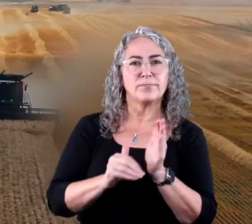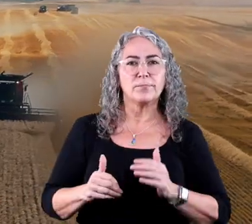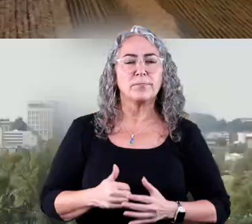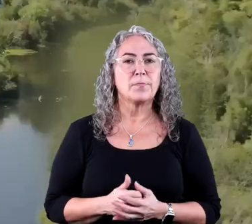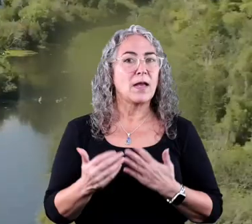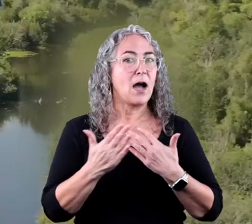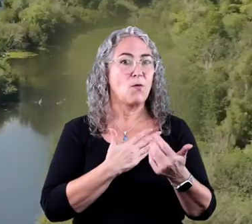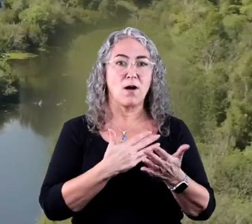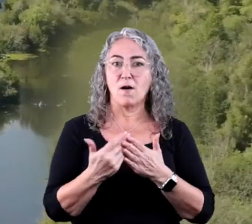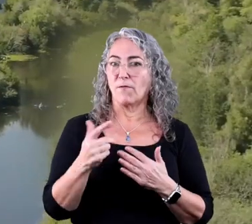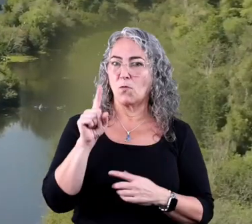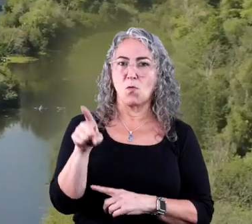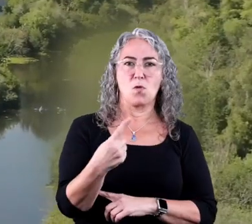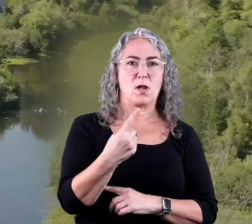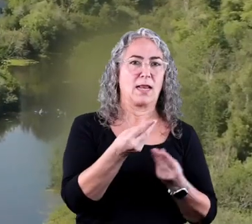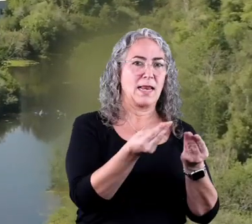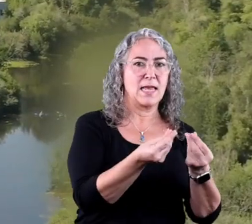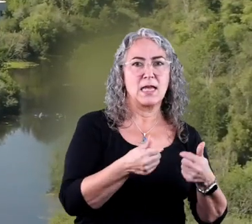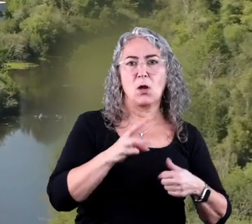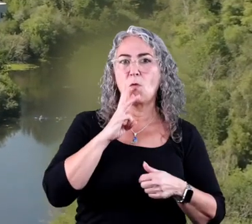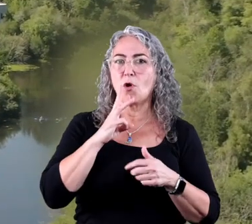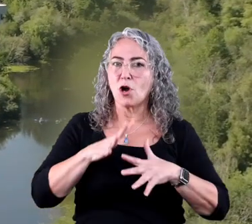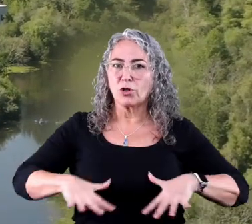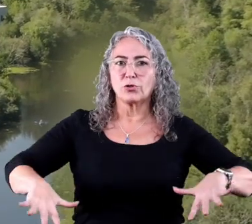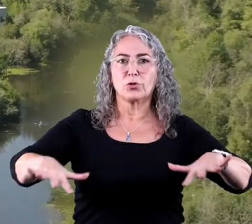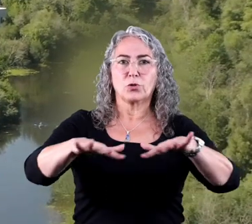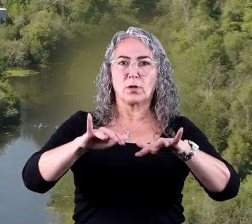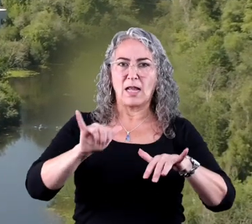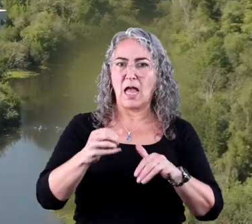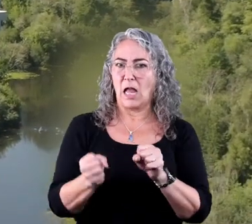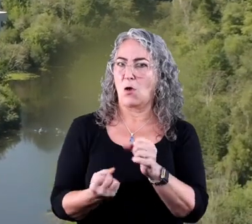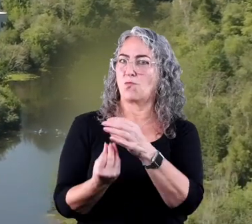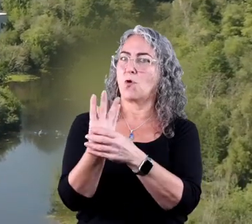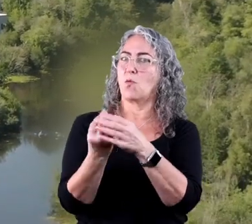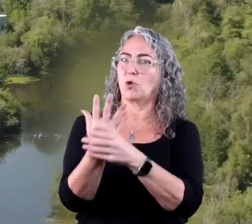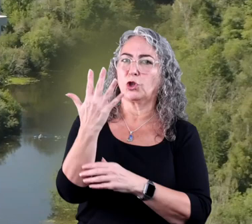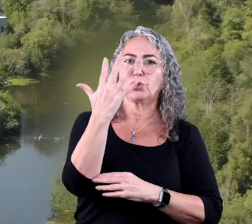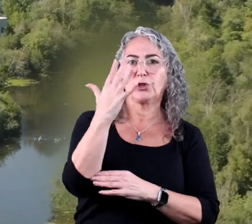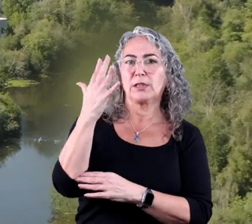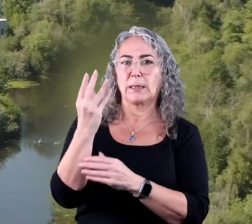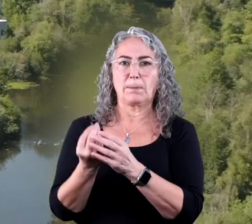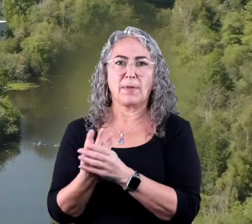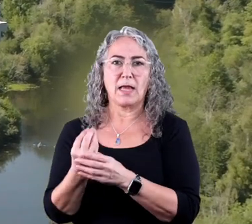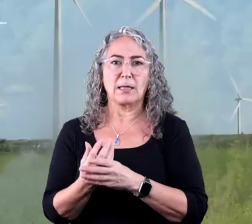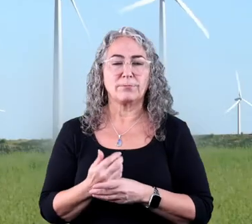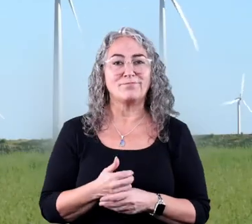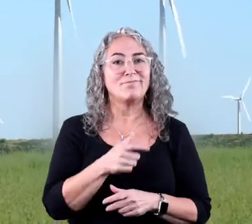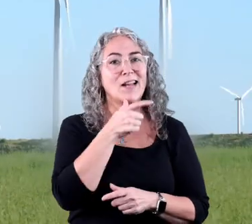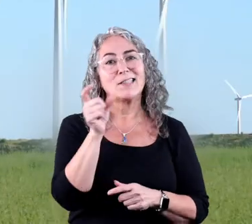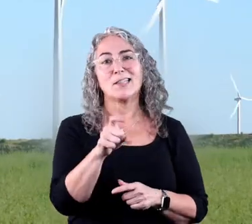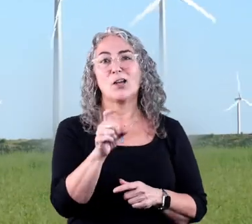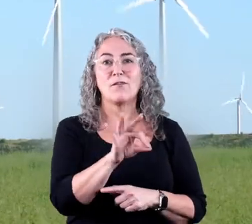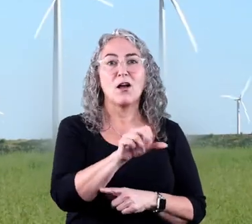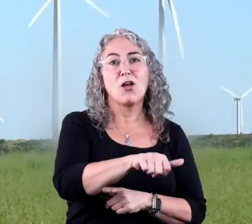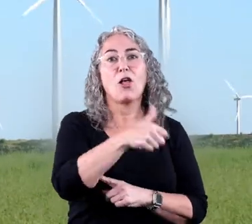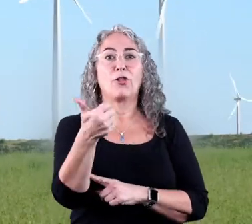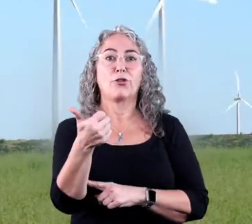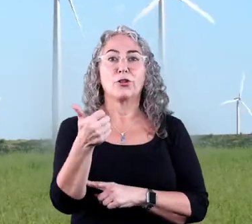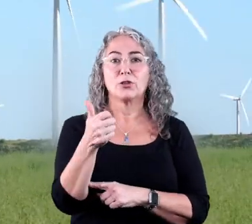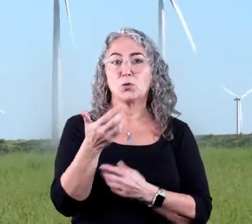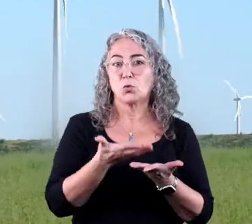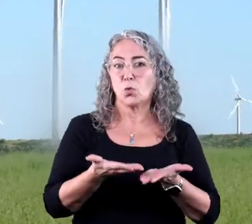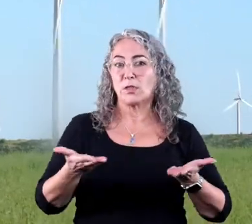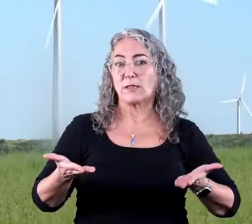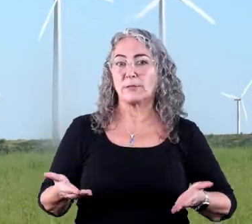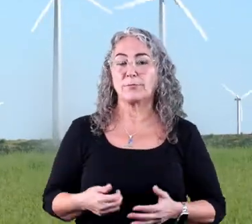again. However, there is only so much land and water to regrow plants and trees, so it is necessary to